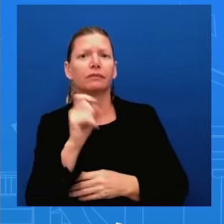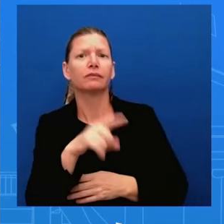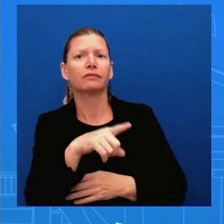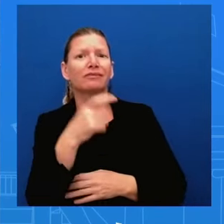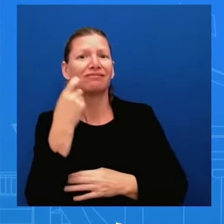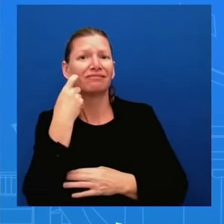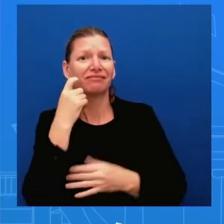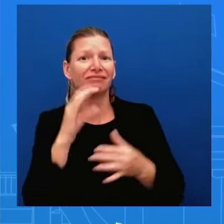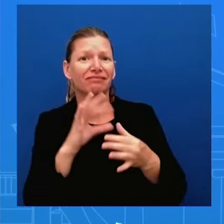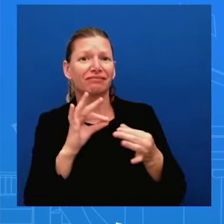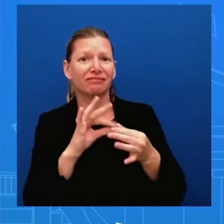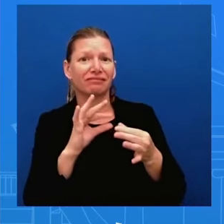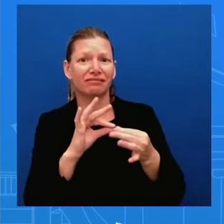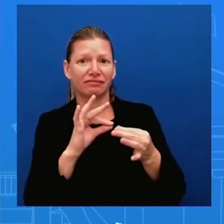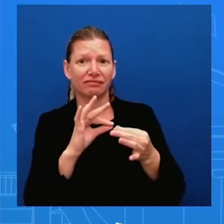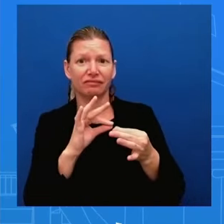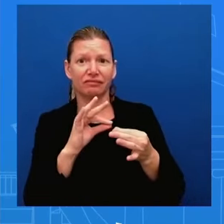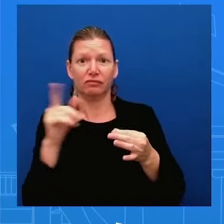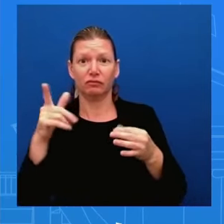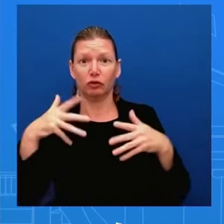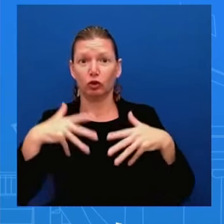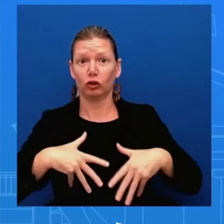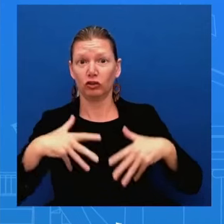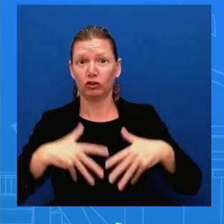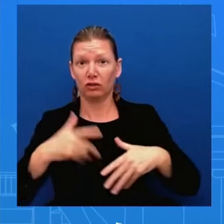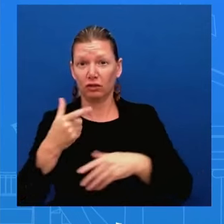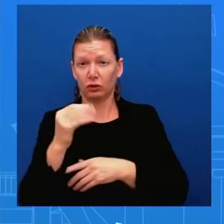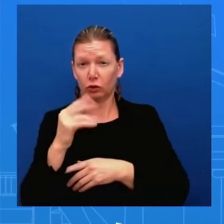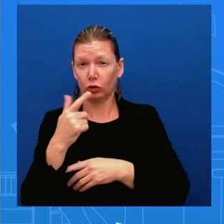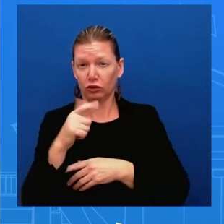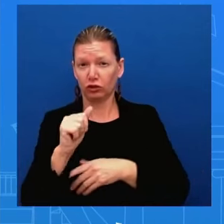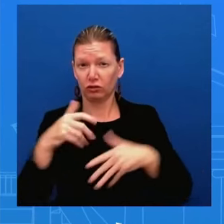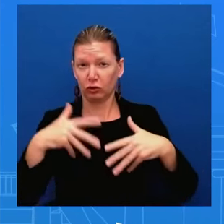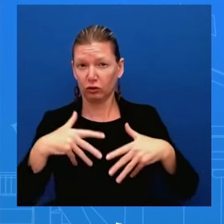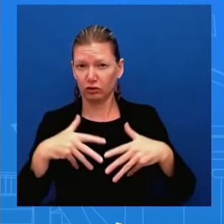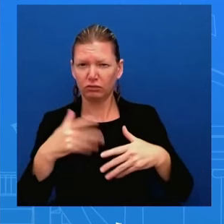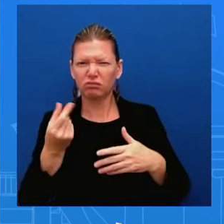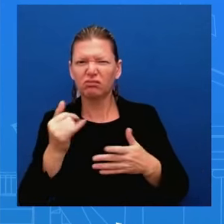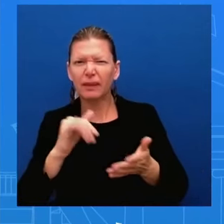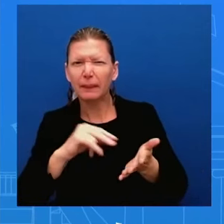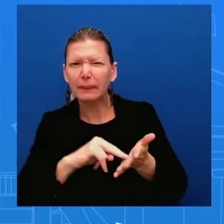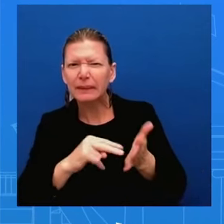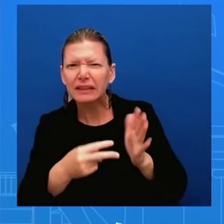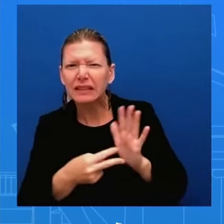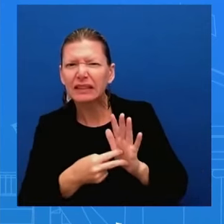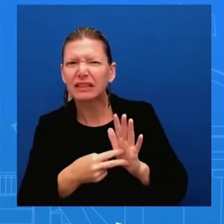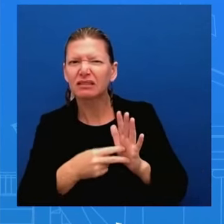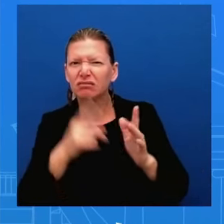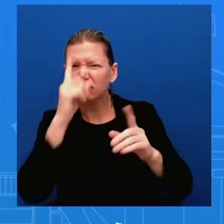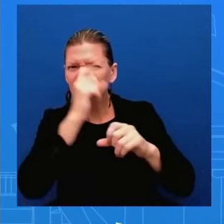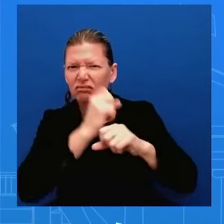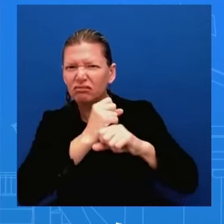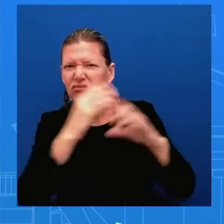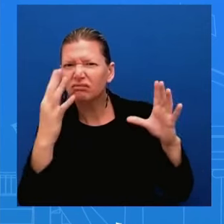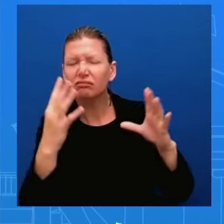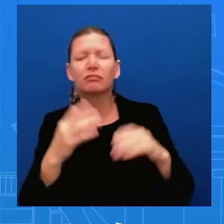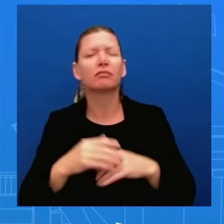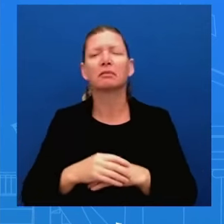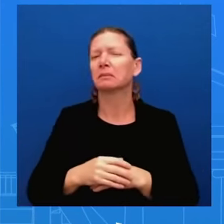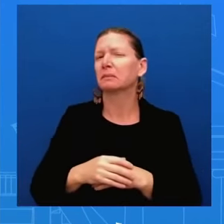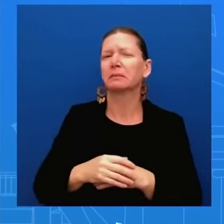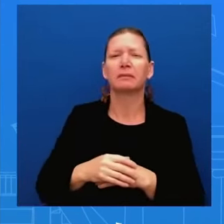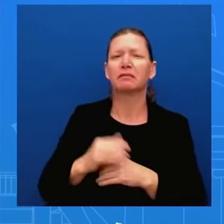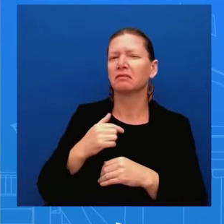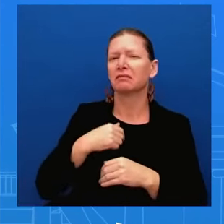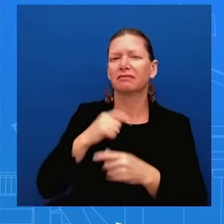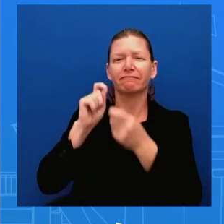i'm not going to get into specifics i'm not going to get into details here i think i laid out where we are our concerns we are deeply concerned about this i